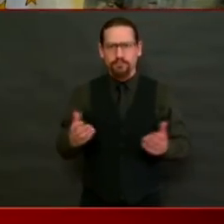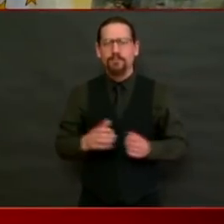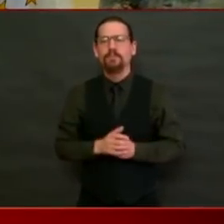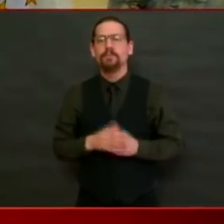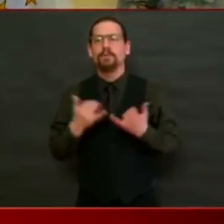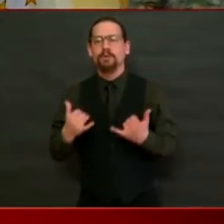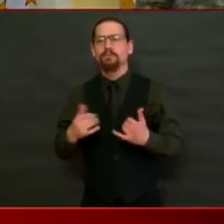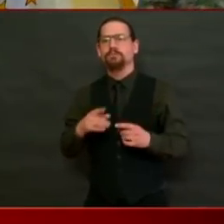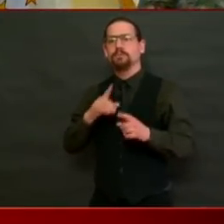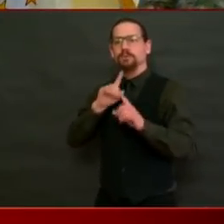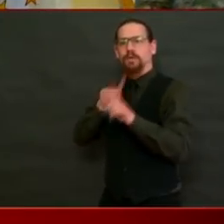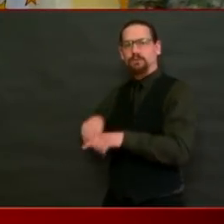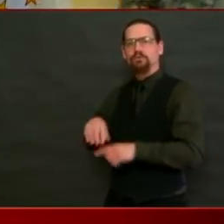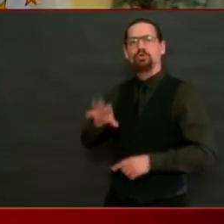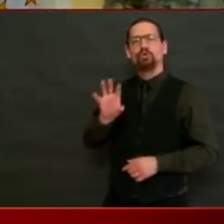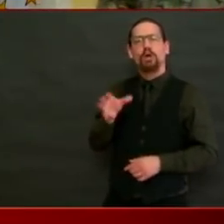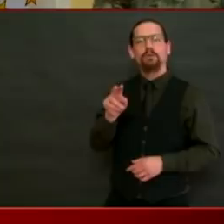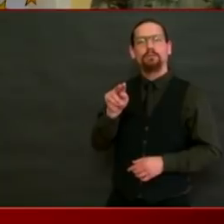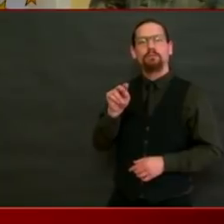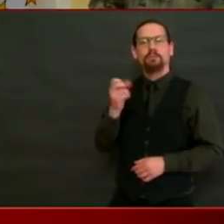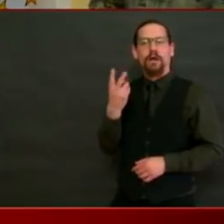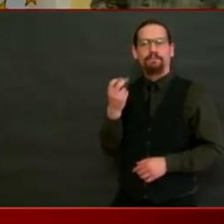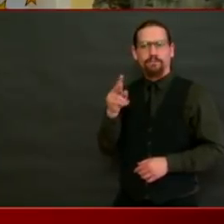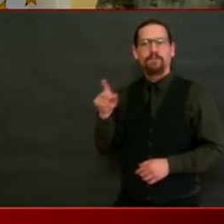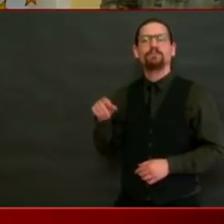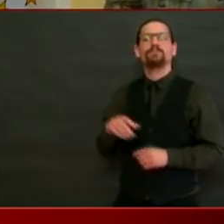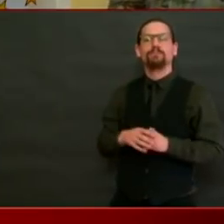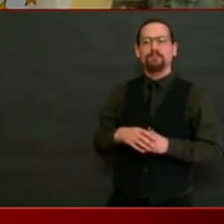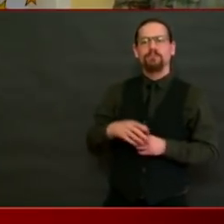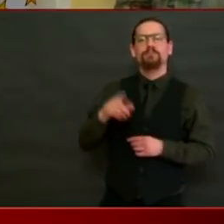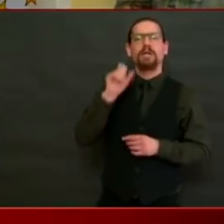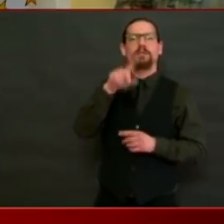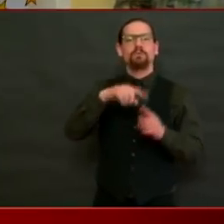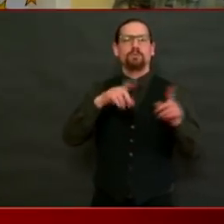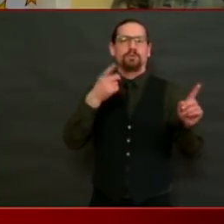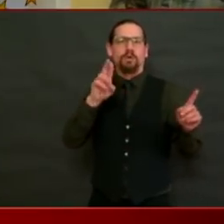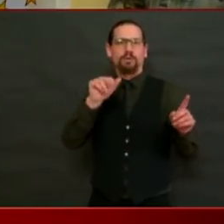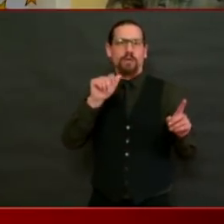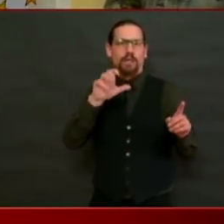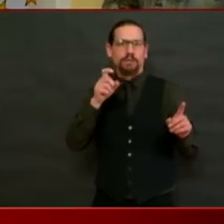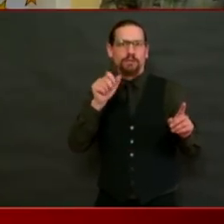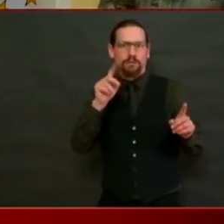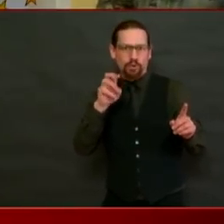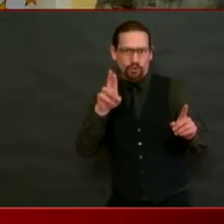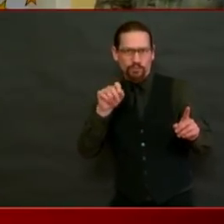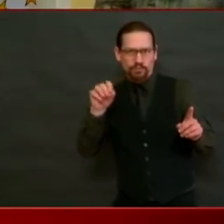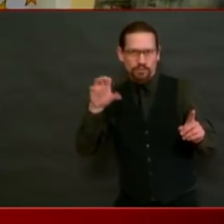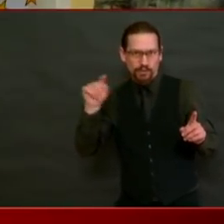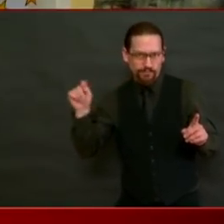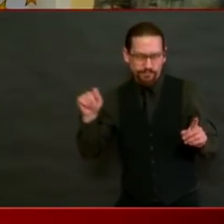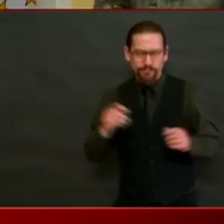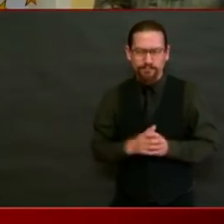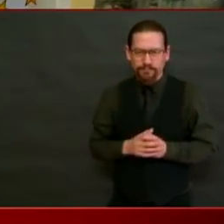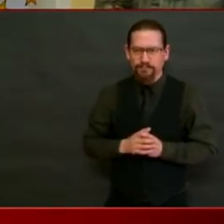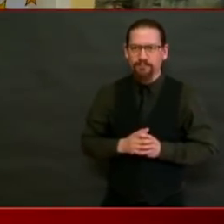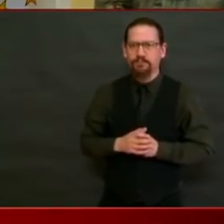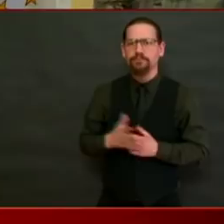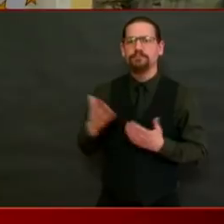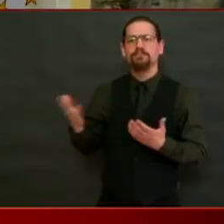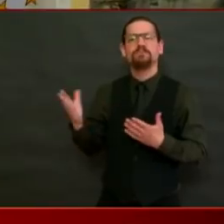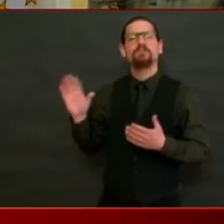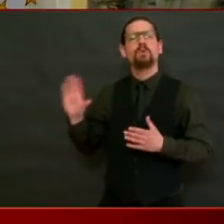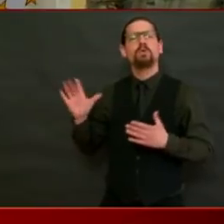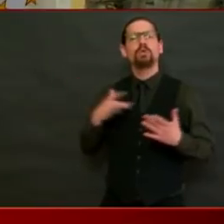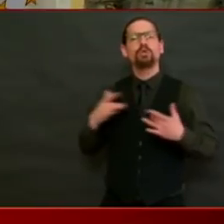WPRI. As we learn more about coronavirus, what are your concerns around asymptomatic transmission? It has been